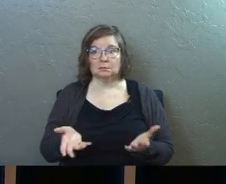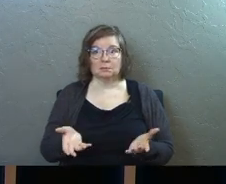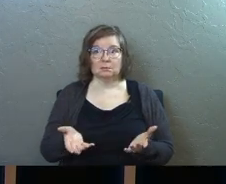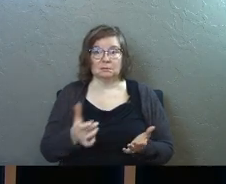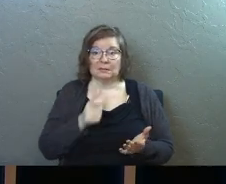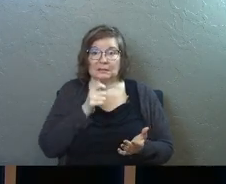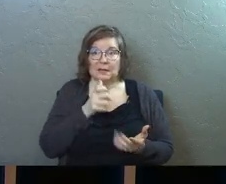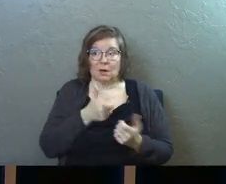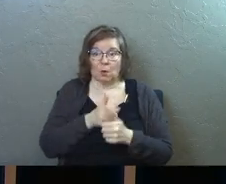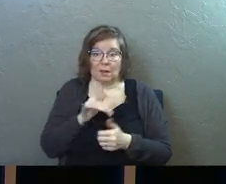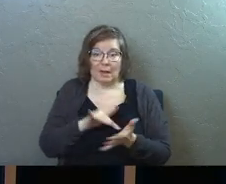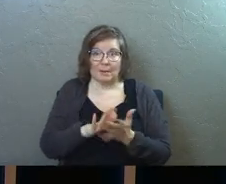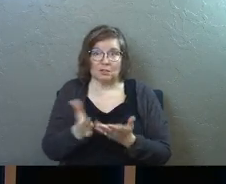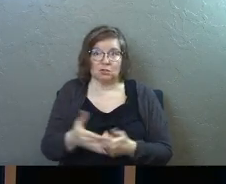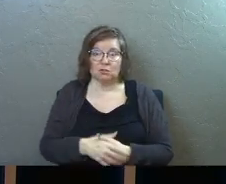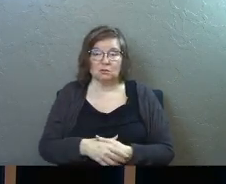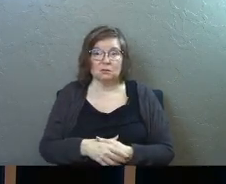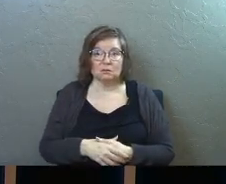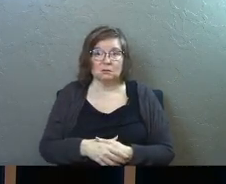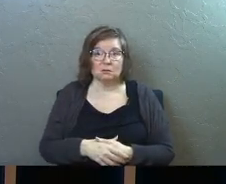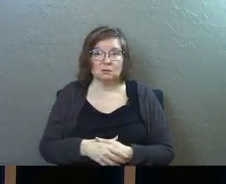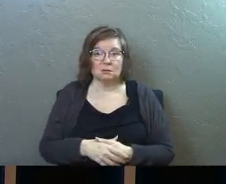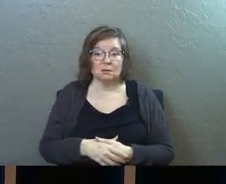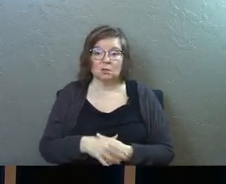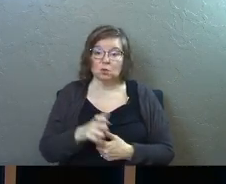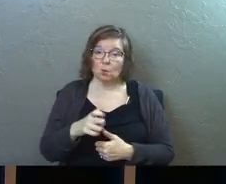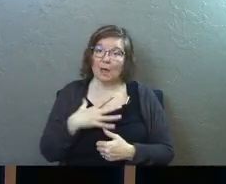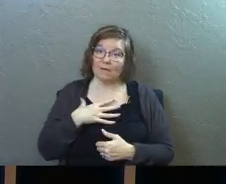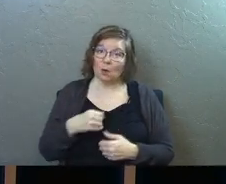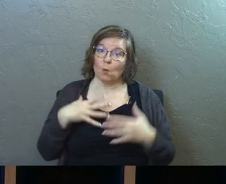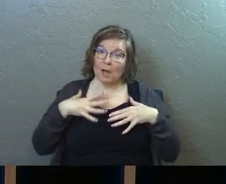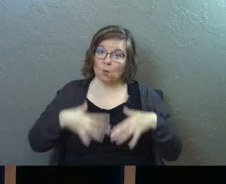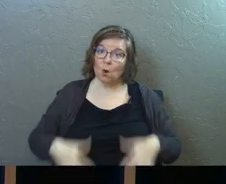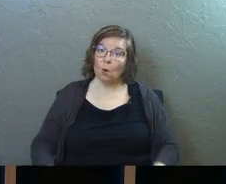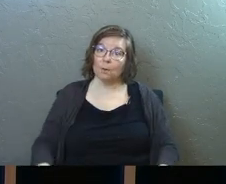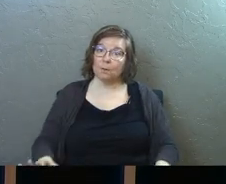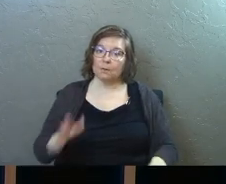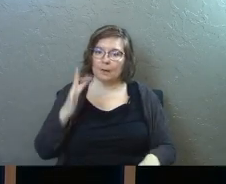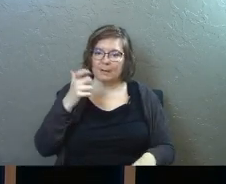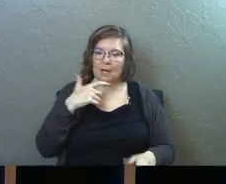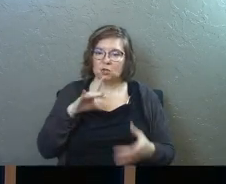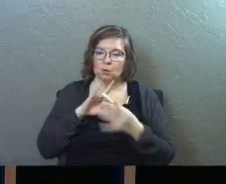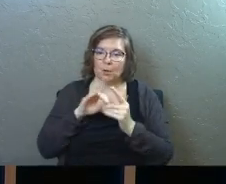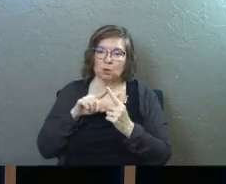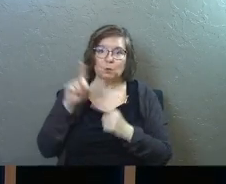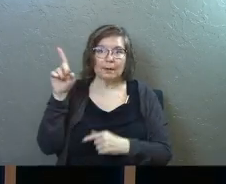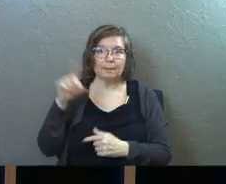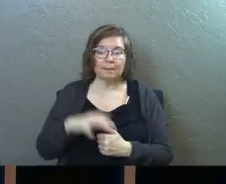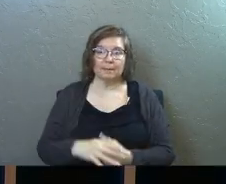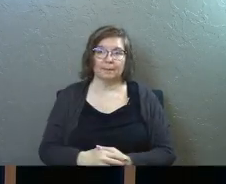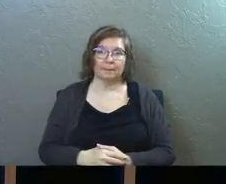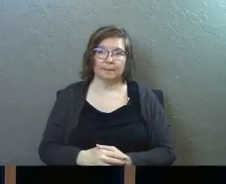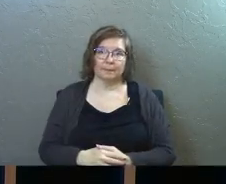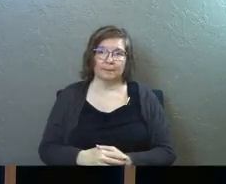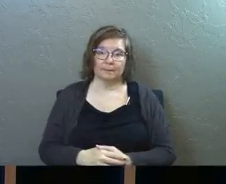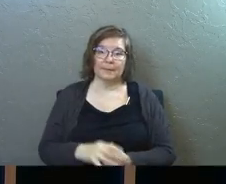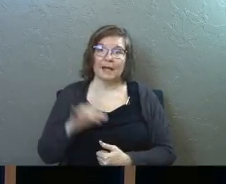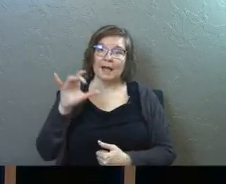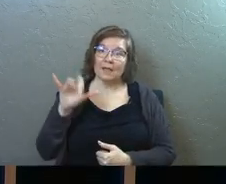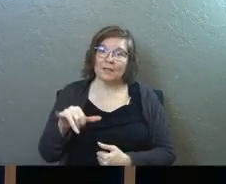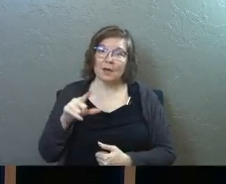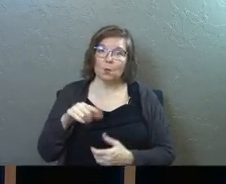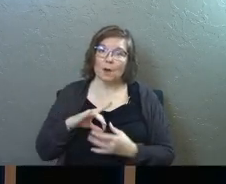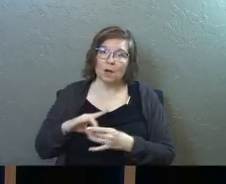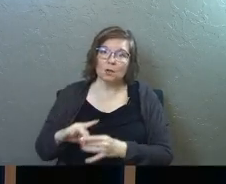not according to that passage but you got a white robe on because you belong to him and